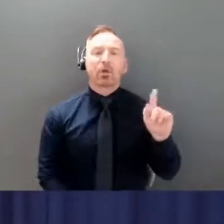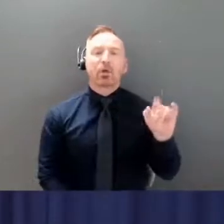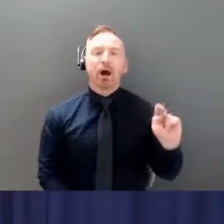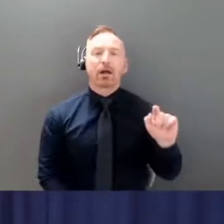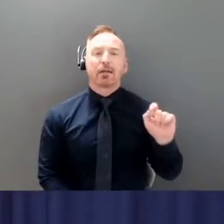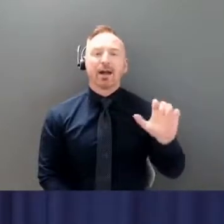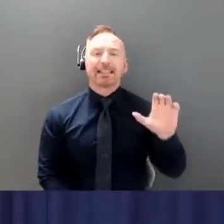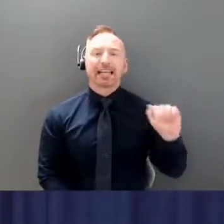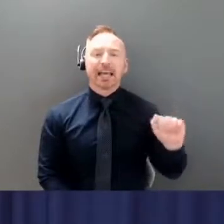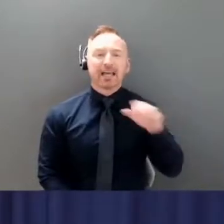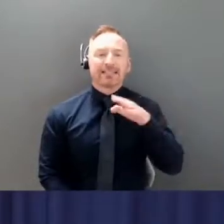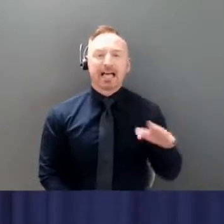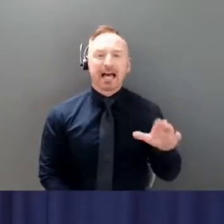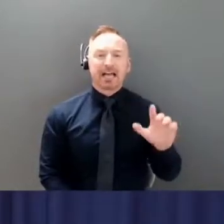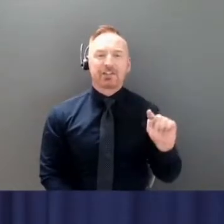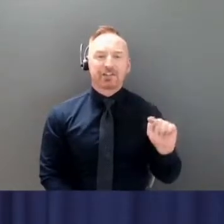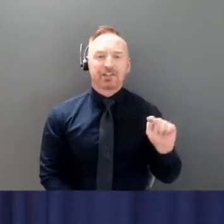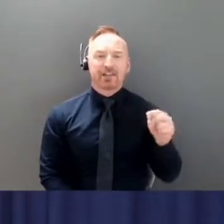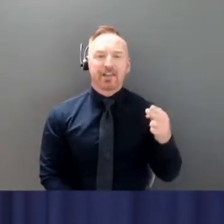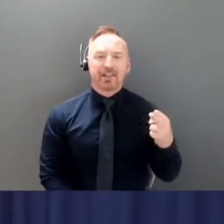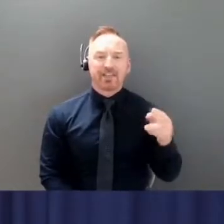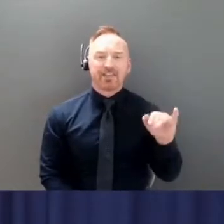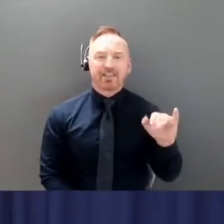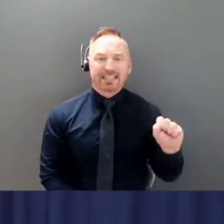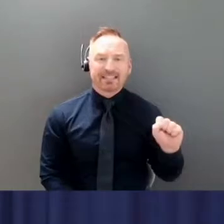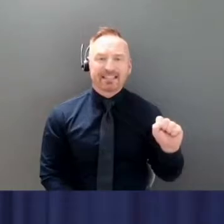thisisourshot.